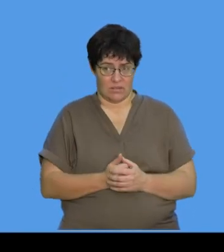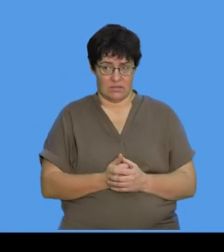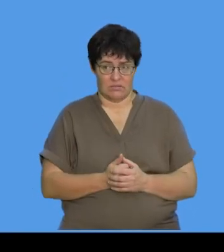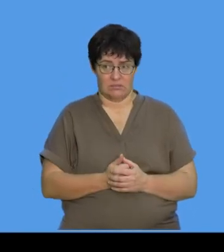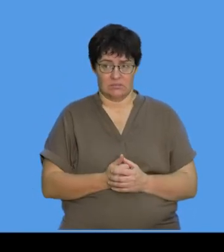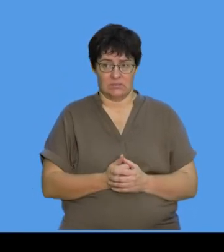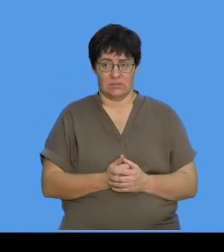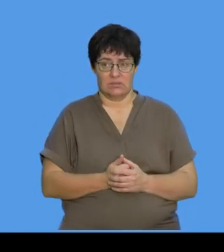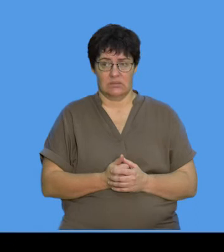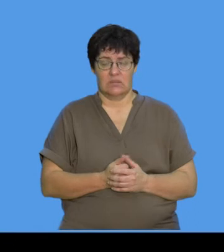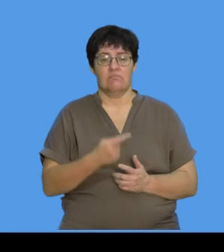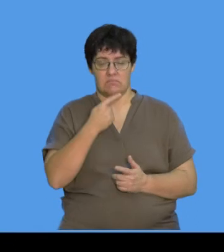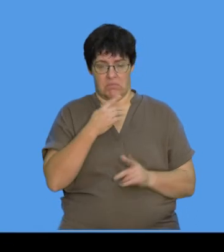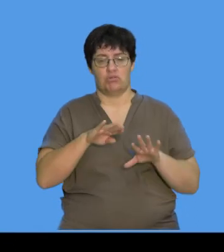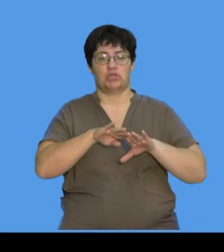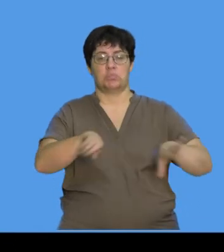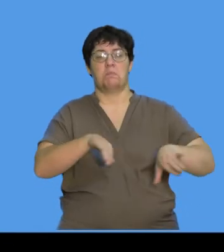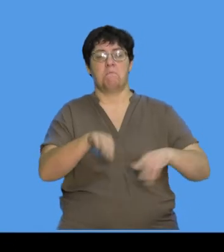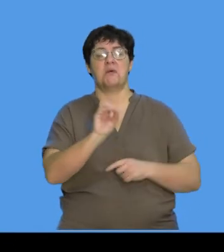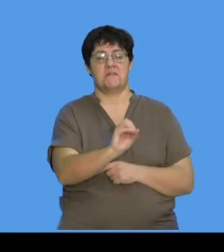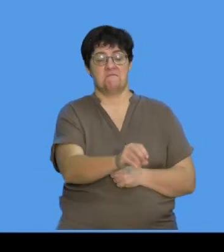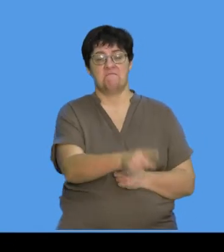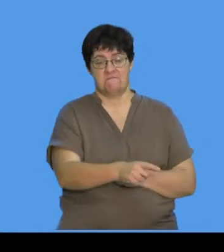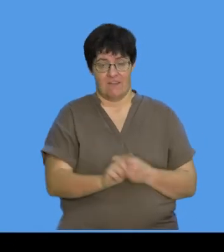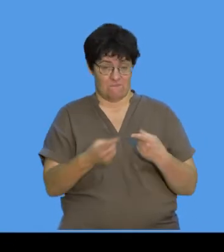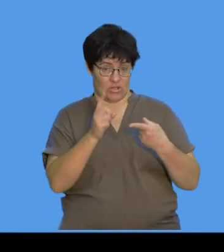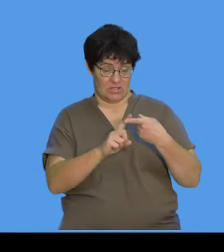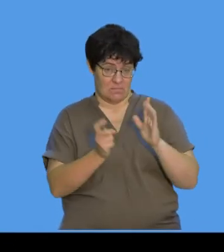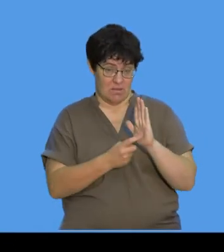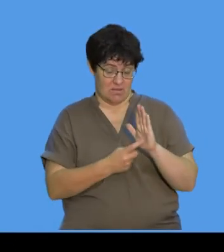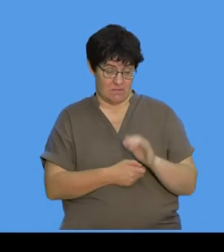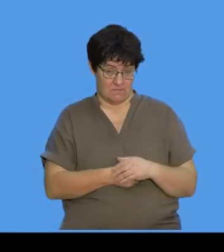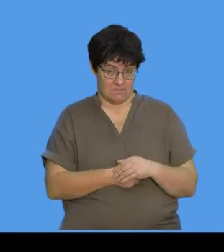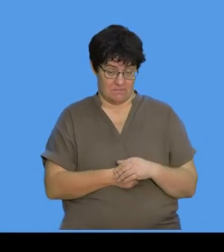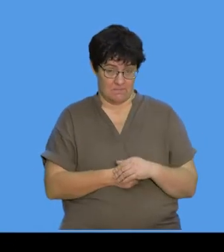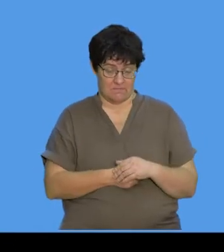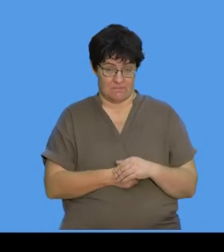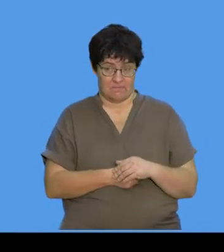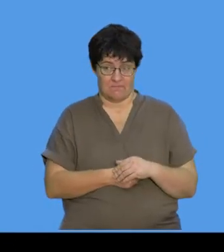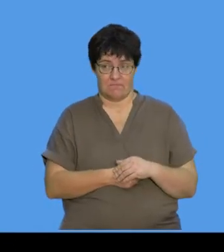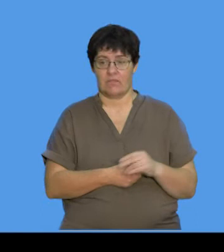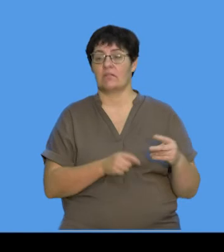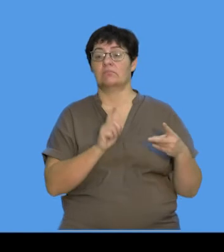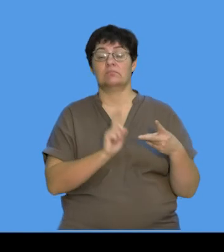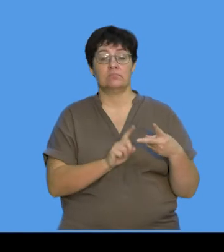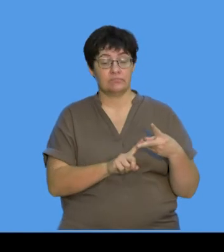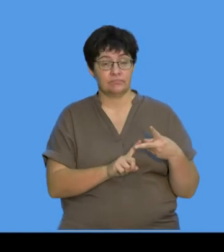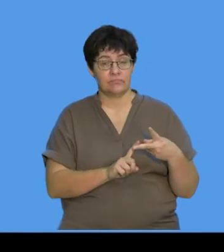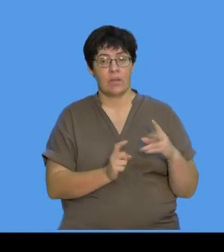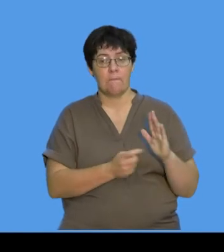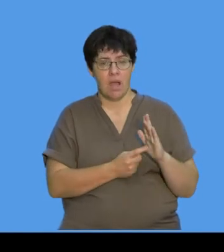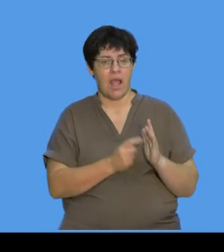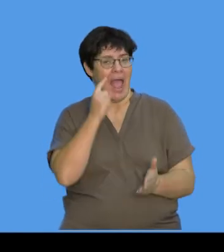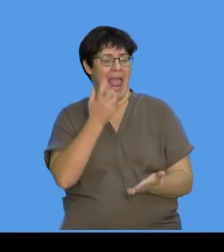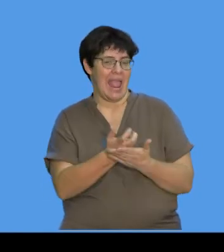You can tell me it swims. That is your first mark. And then it says, in your answer,